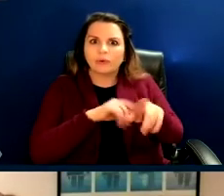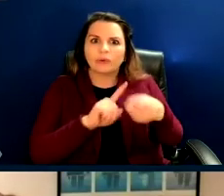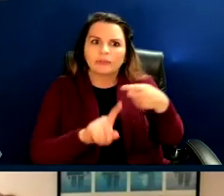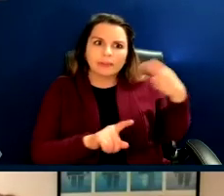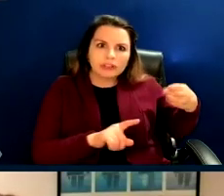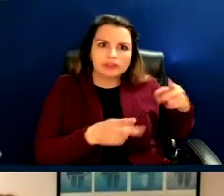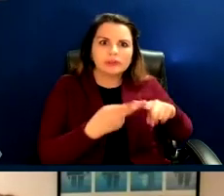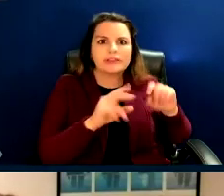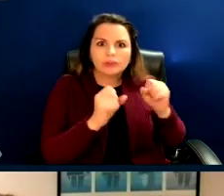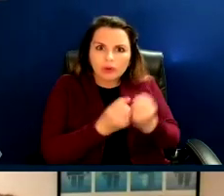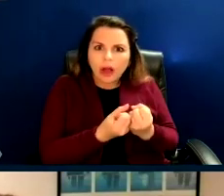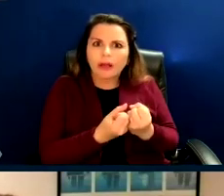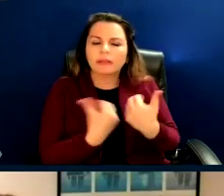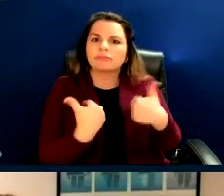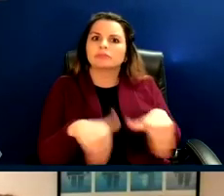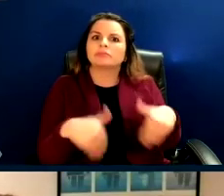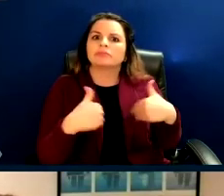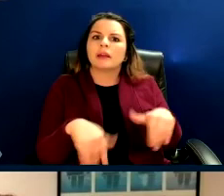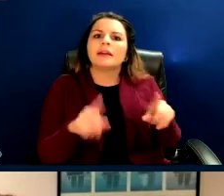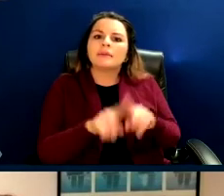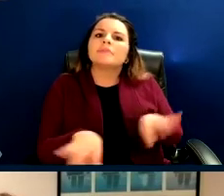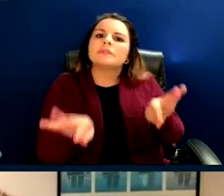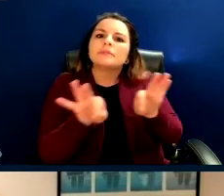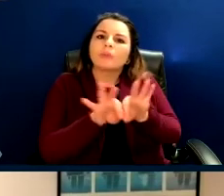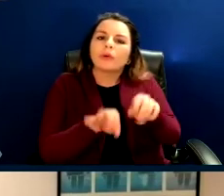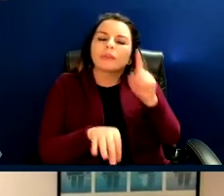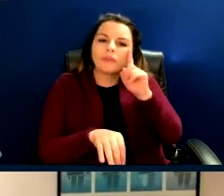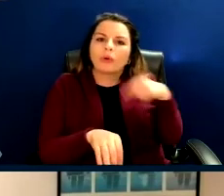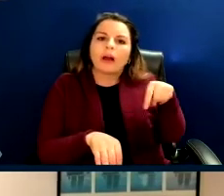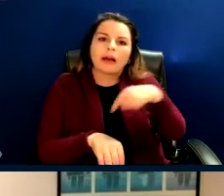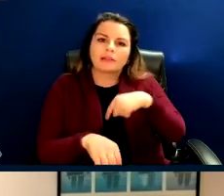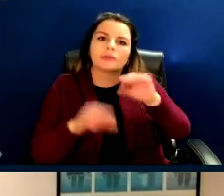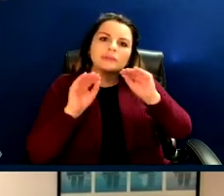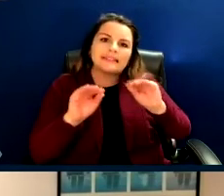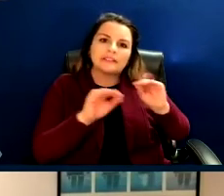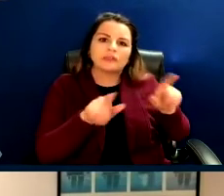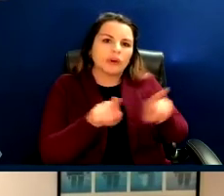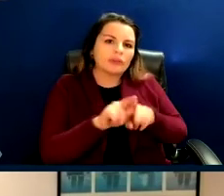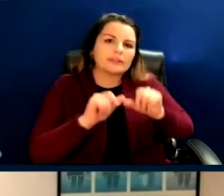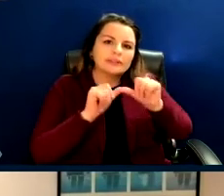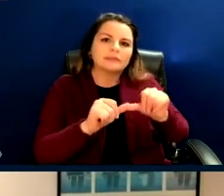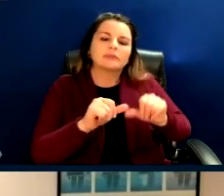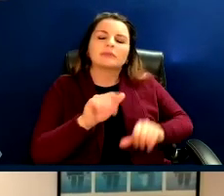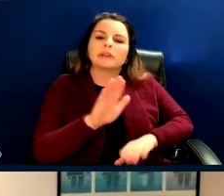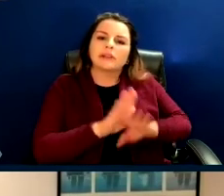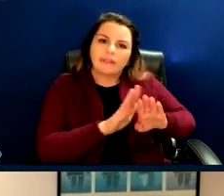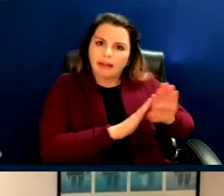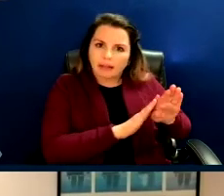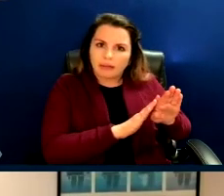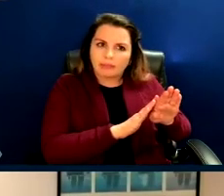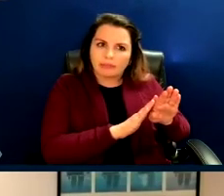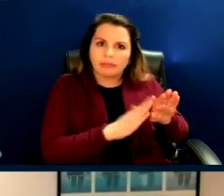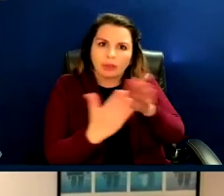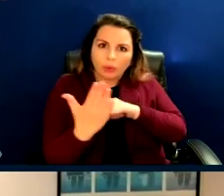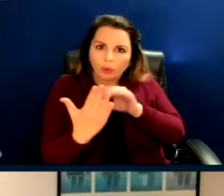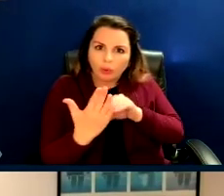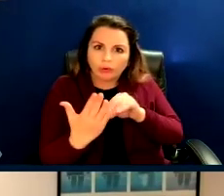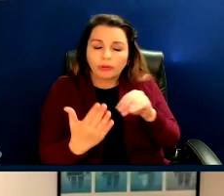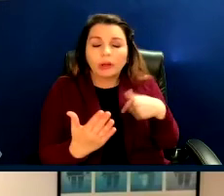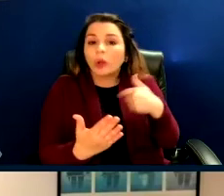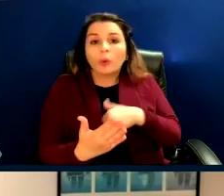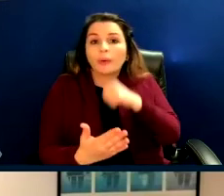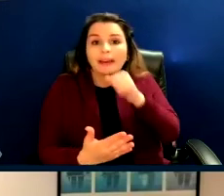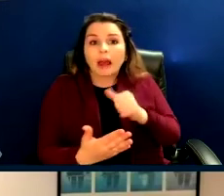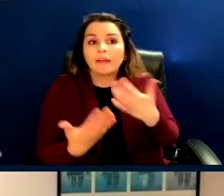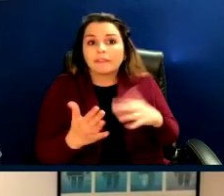of histories are very, very important for us to teach and to keep professionally developing and learning, even if we are not fresh out of